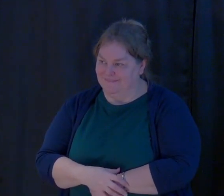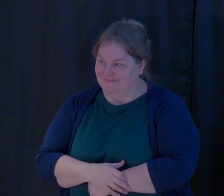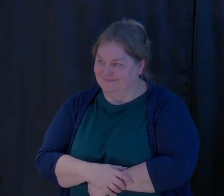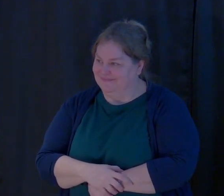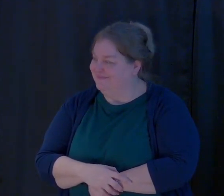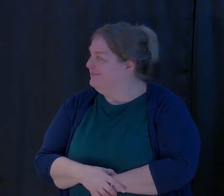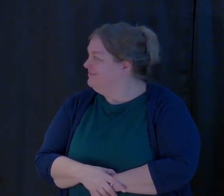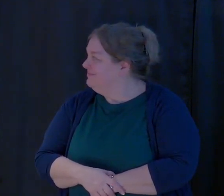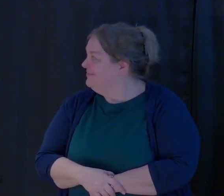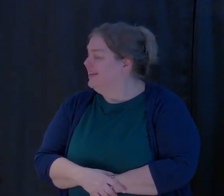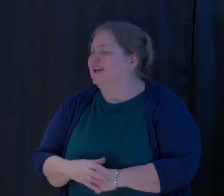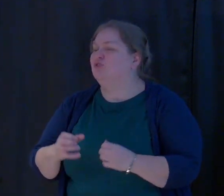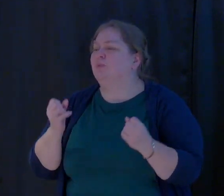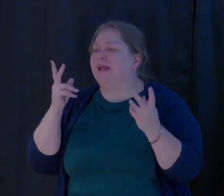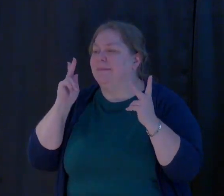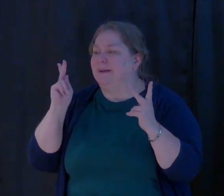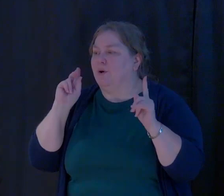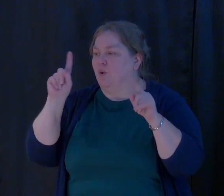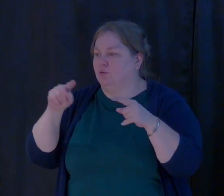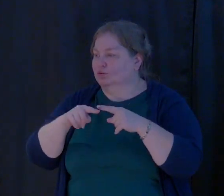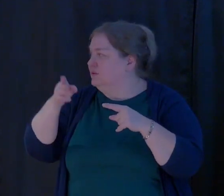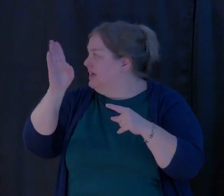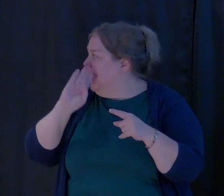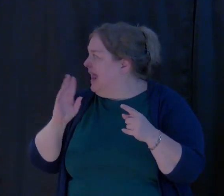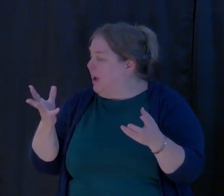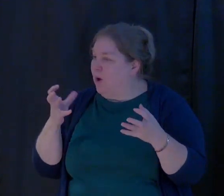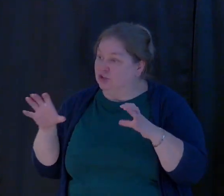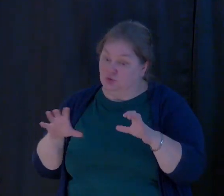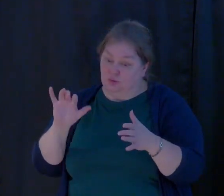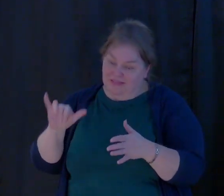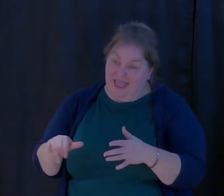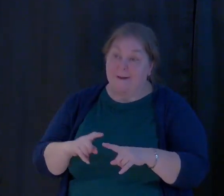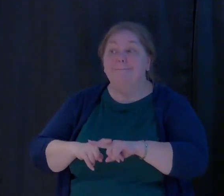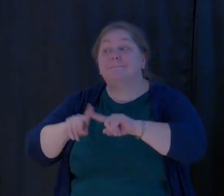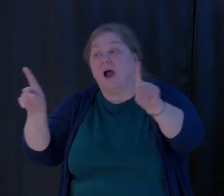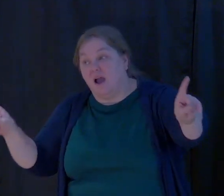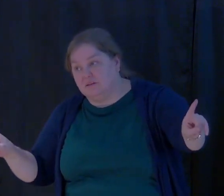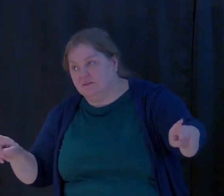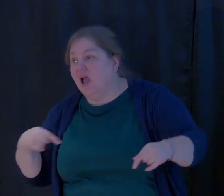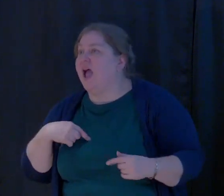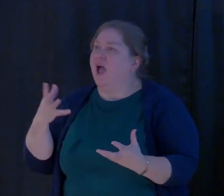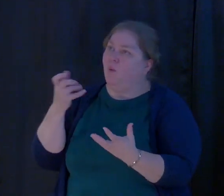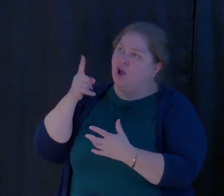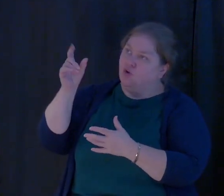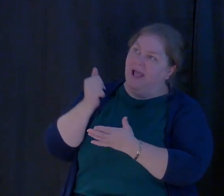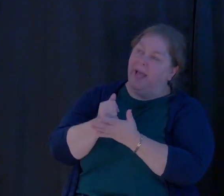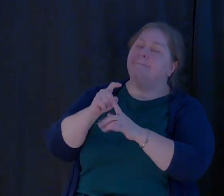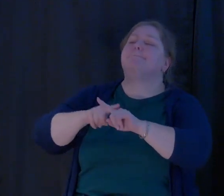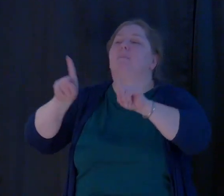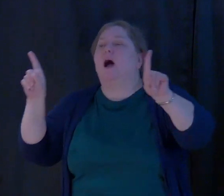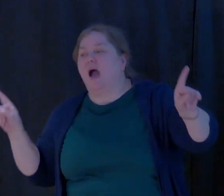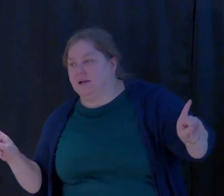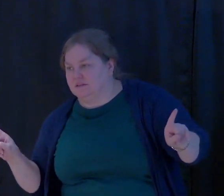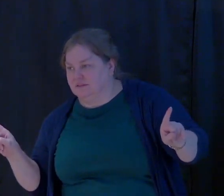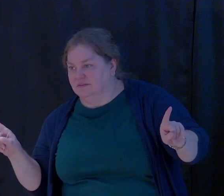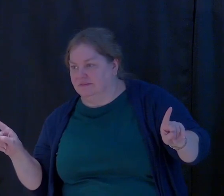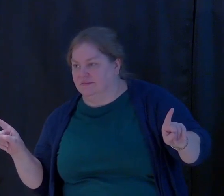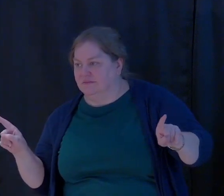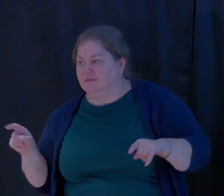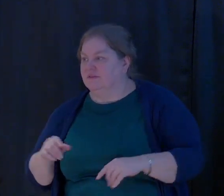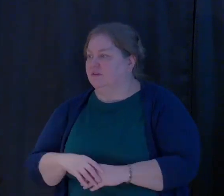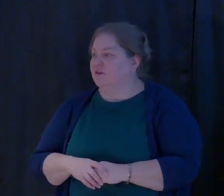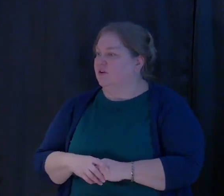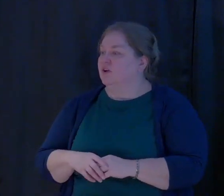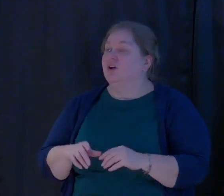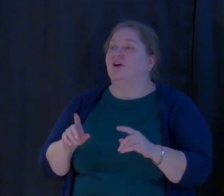You know, too many people go to God and they say, you know, I want to do this, but. I want your help, but. Well,